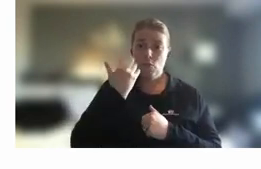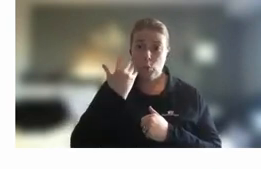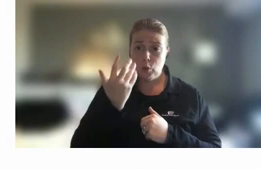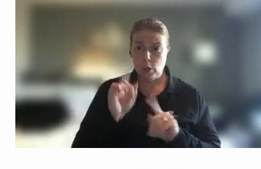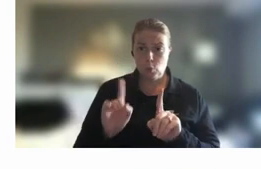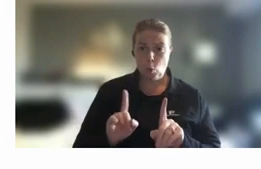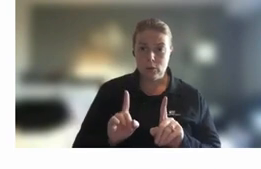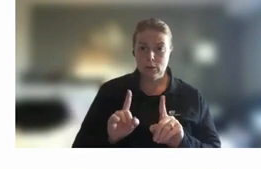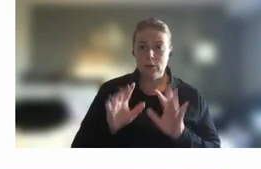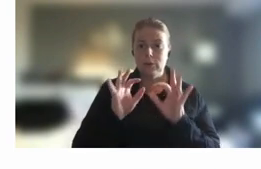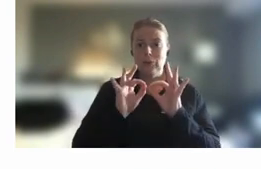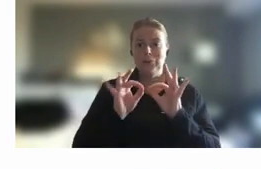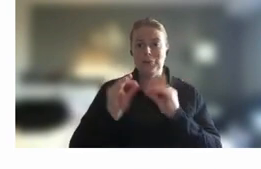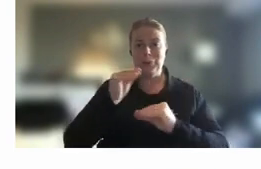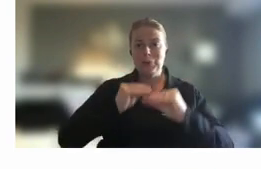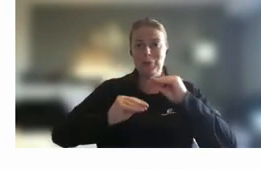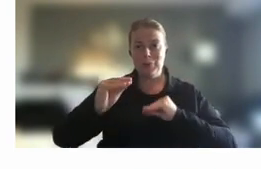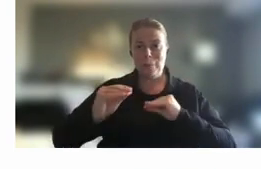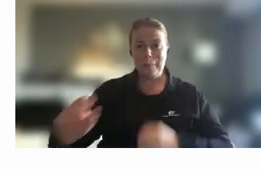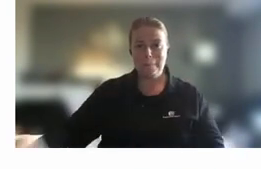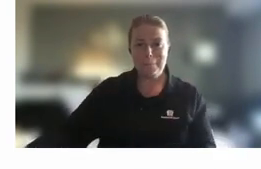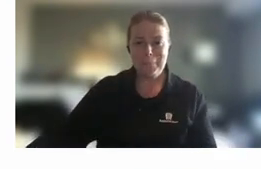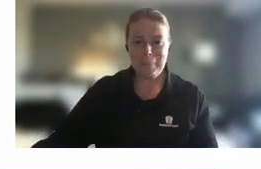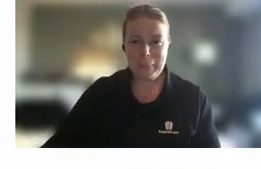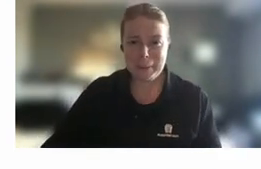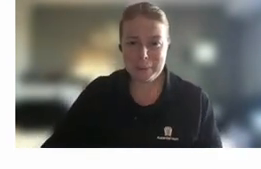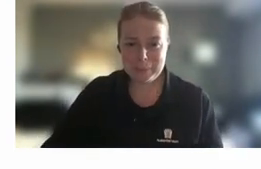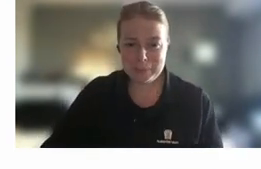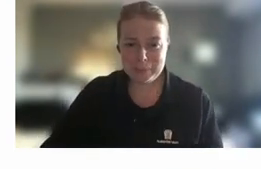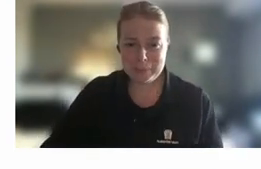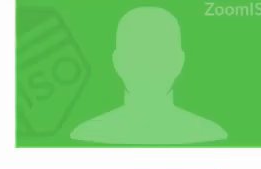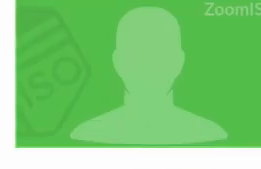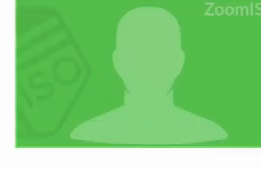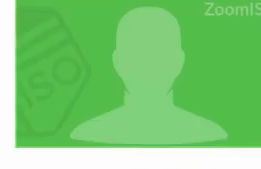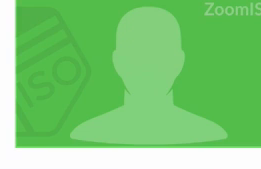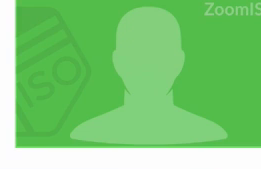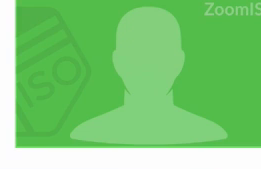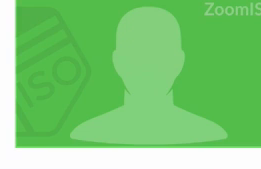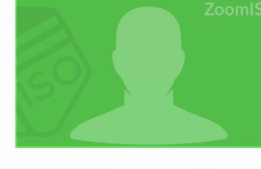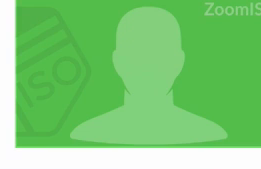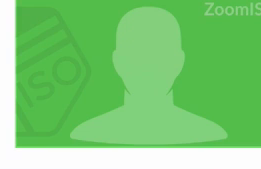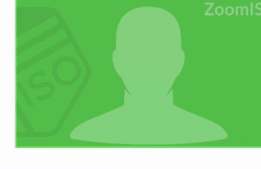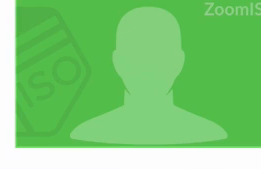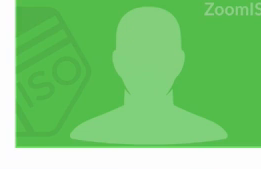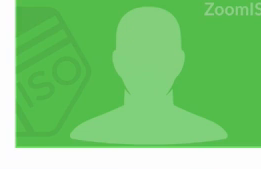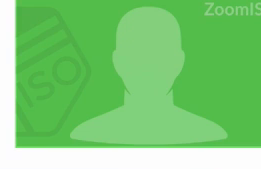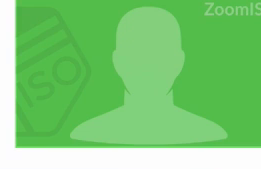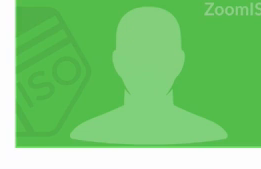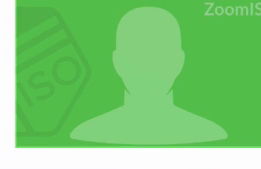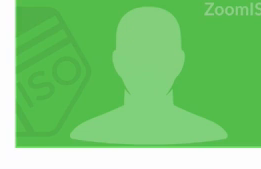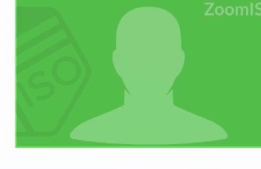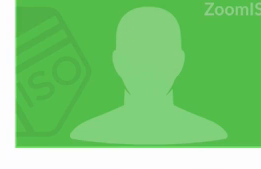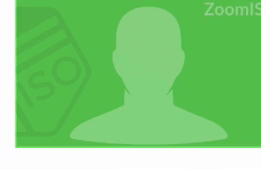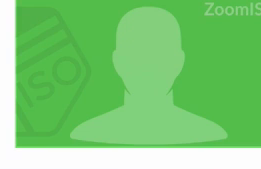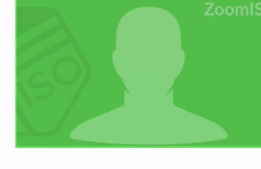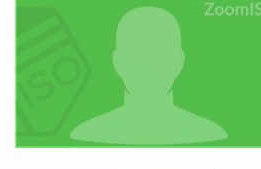oh it's an excellent question um I might add in my profession